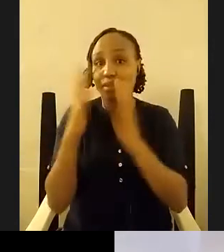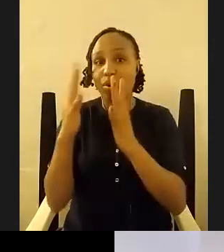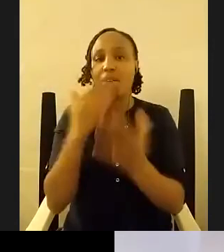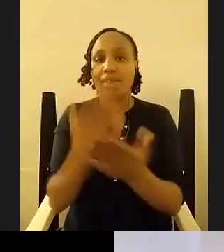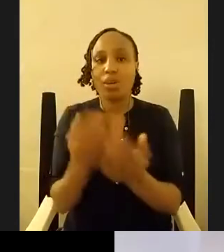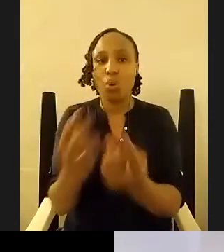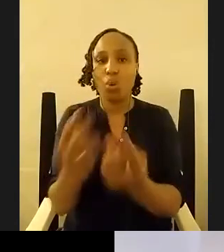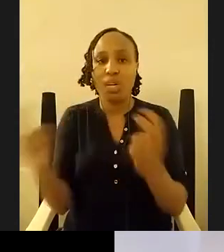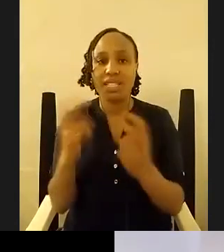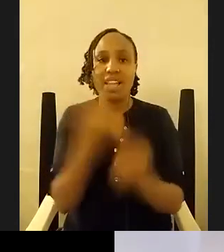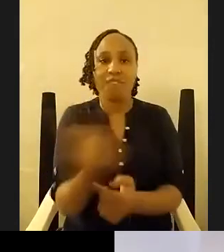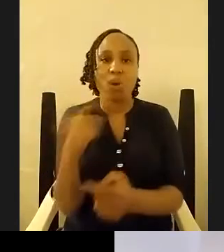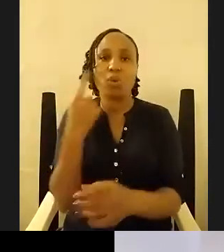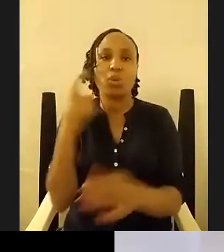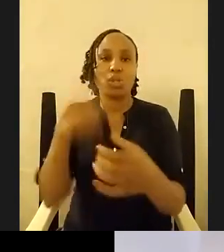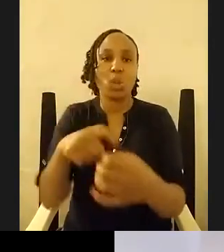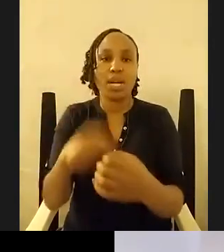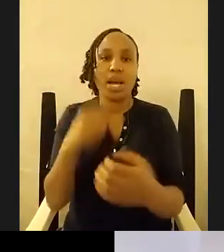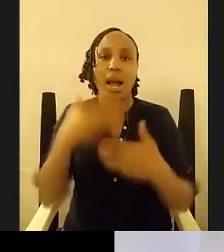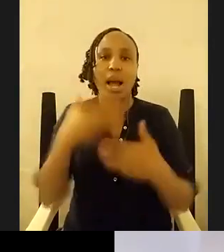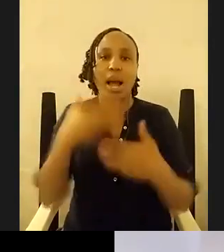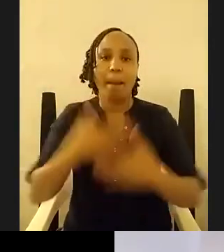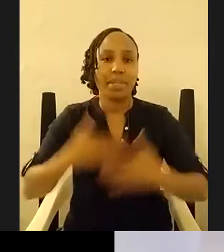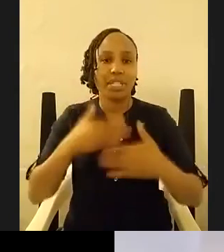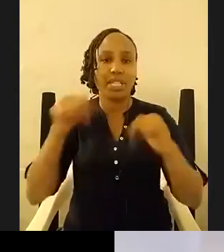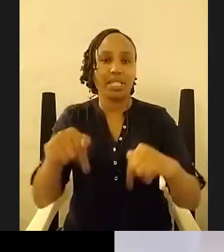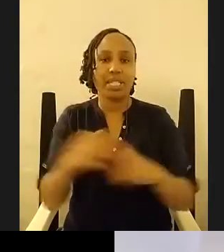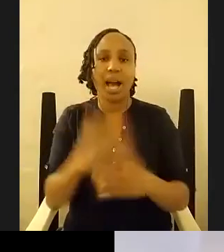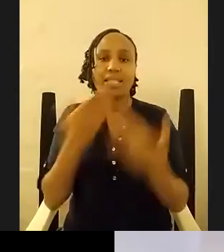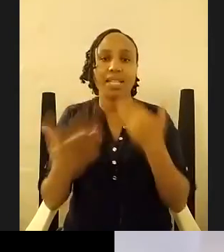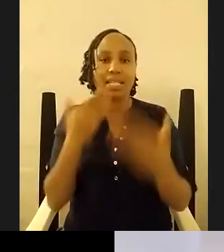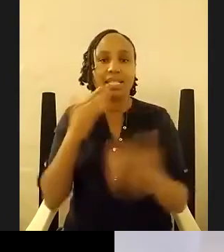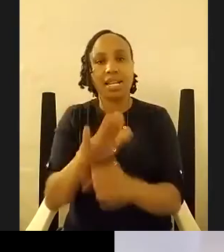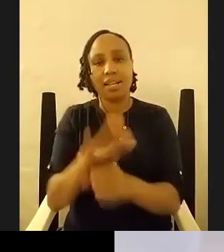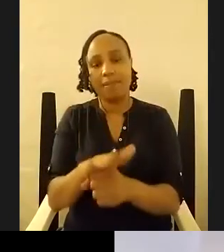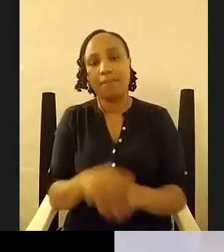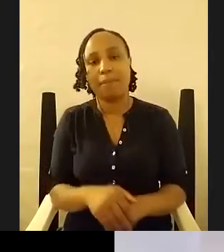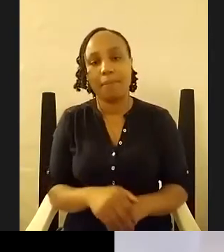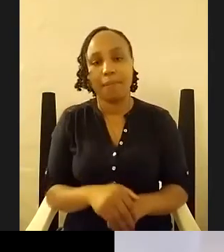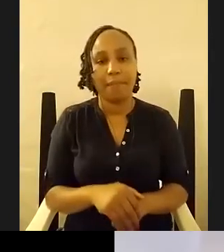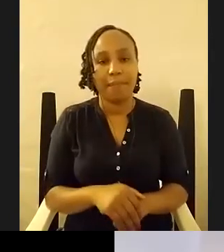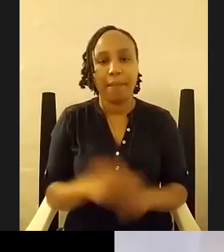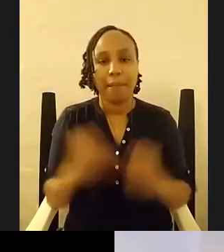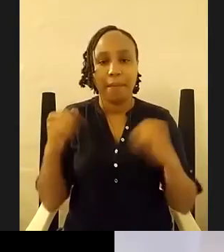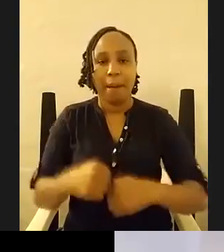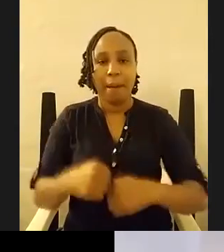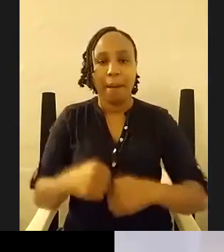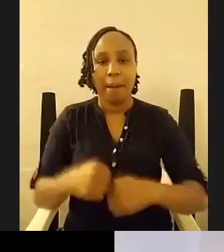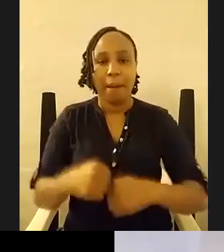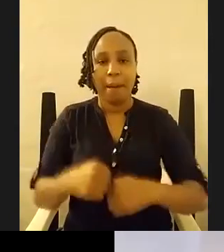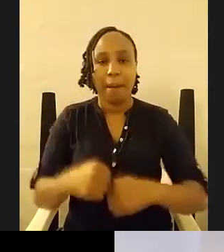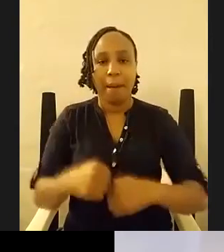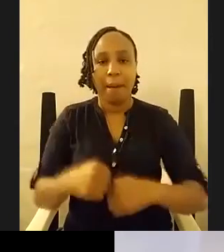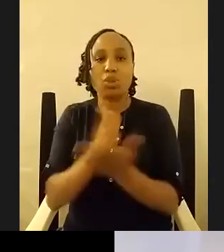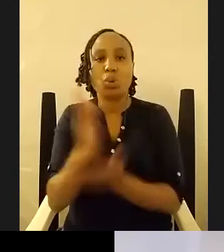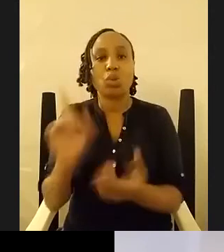appreciate this um asante nisana um yeah and please be sure to join the other um the other sessions